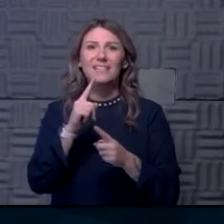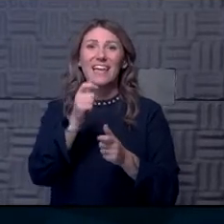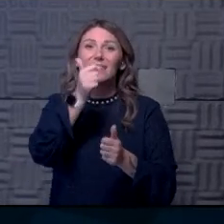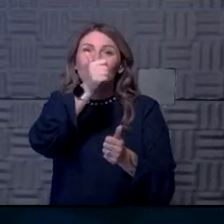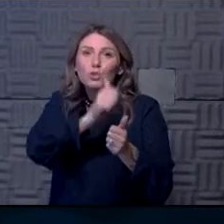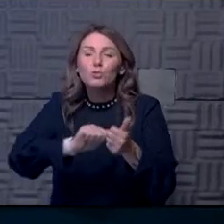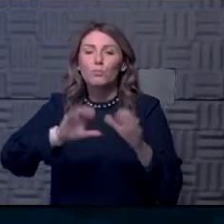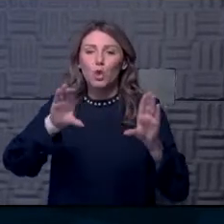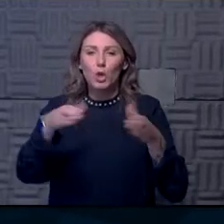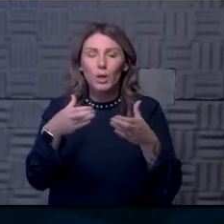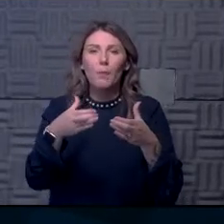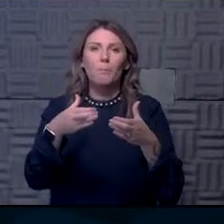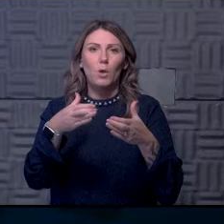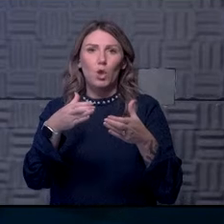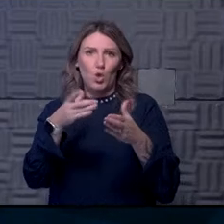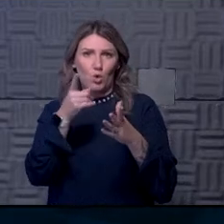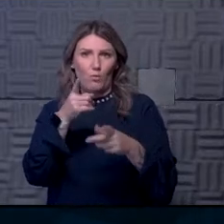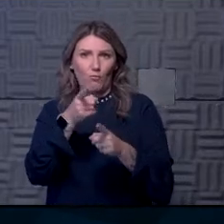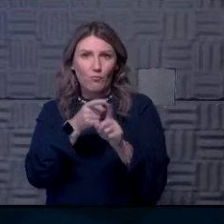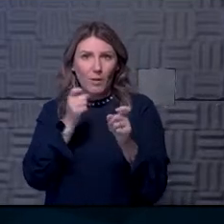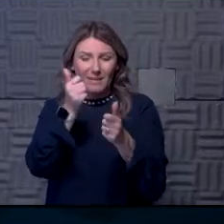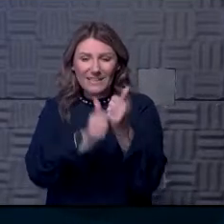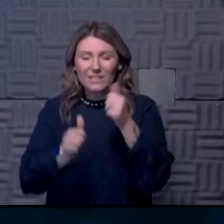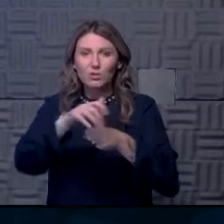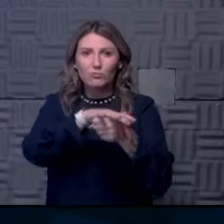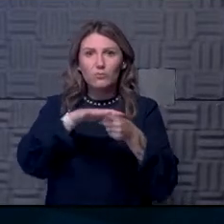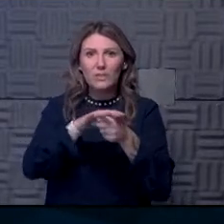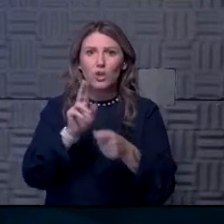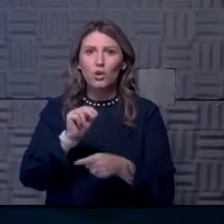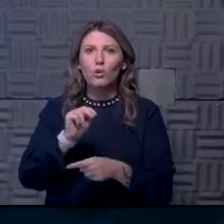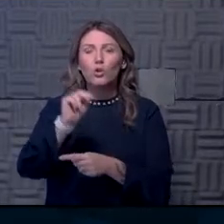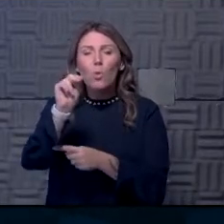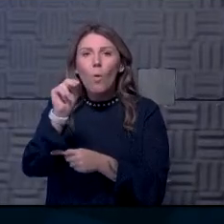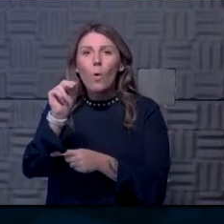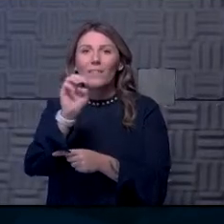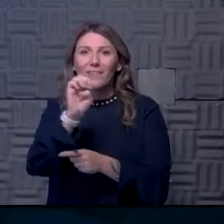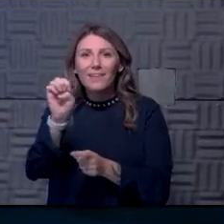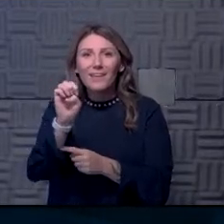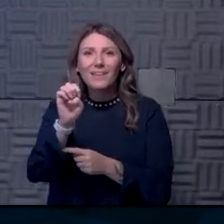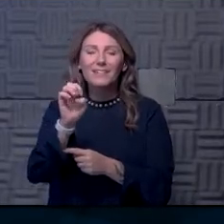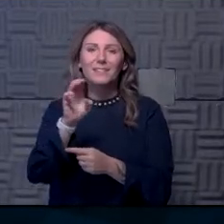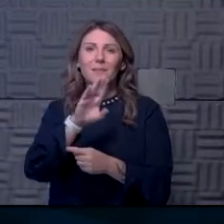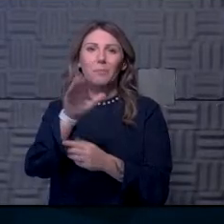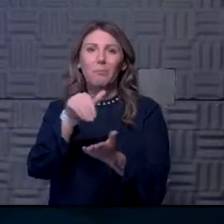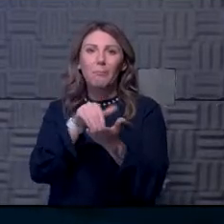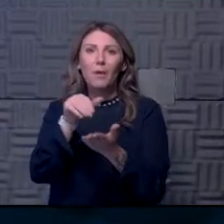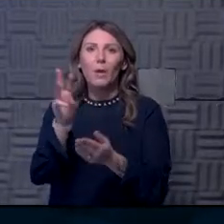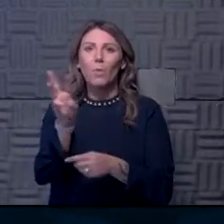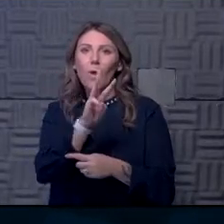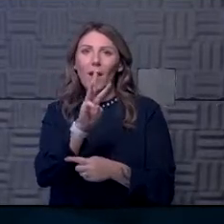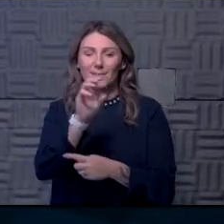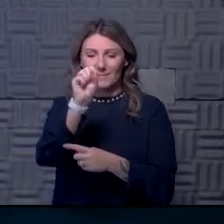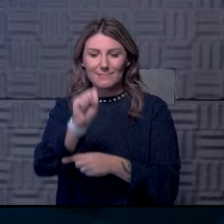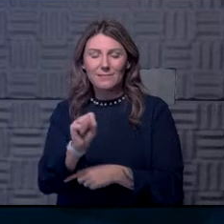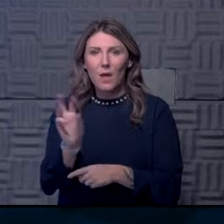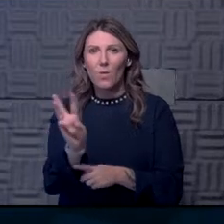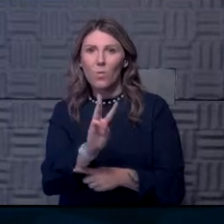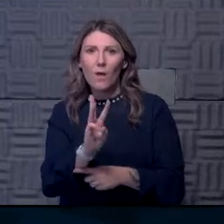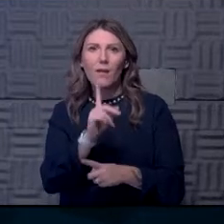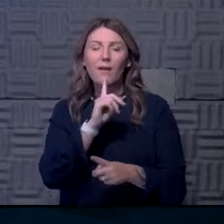by region. So Northeast, Midwest, South and West for the population adjusted